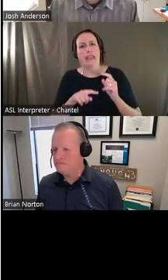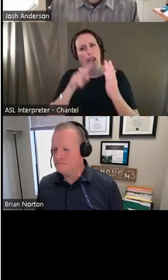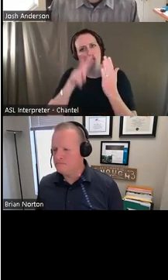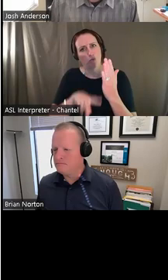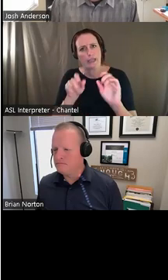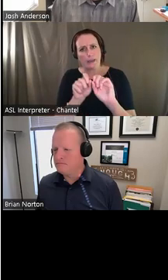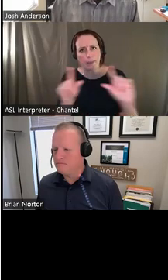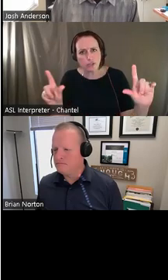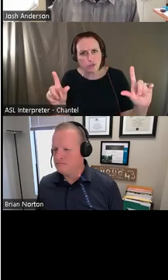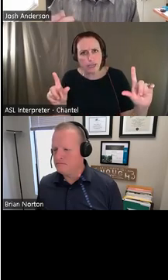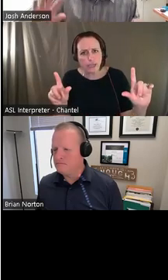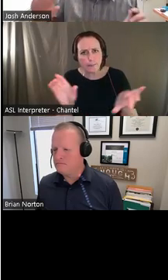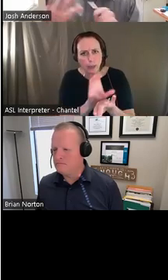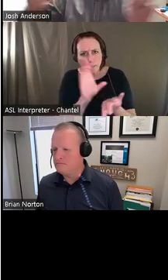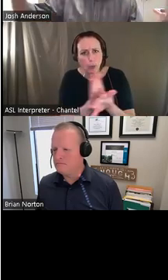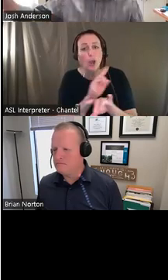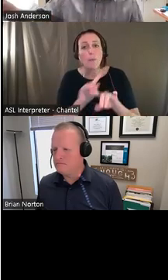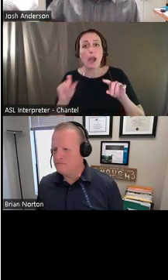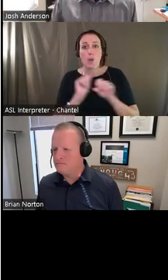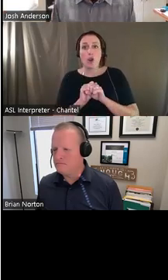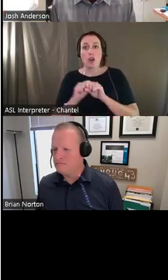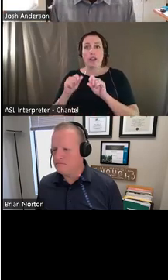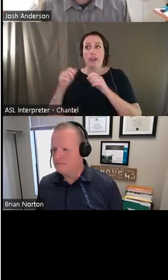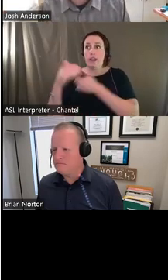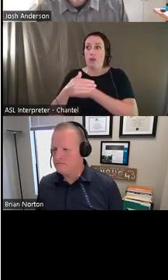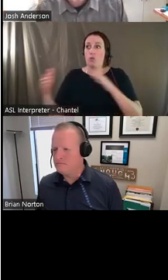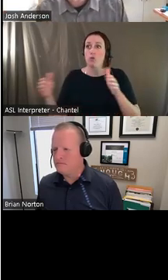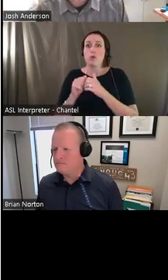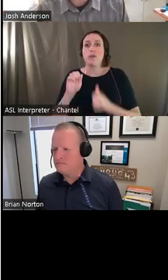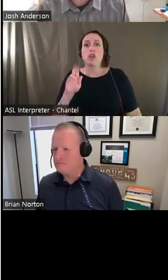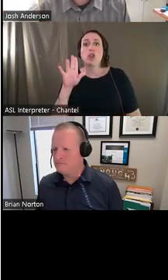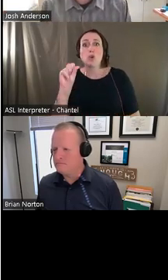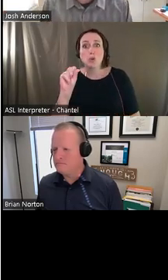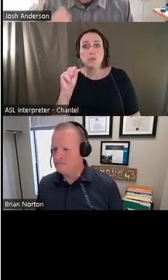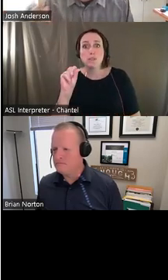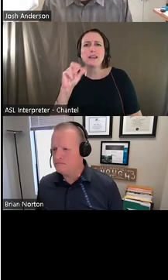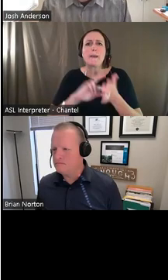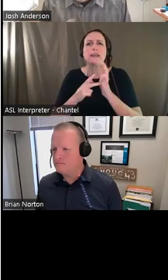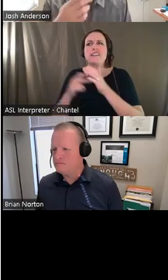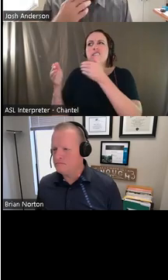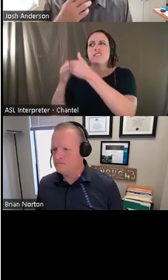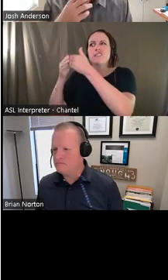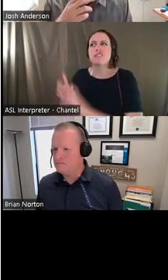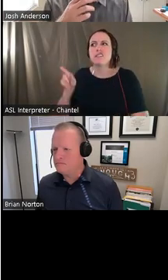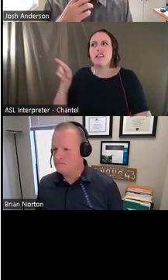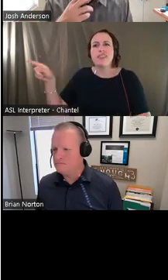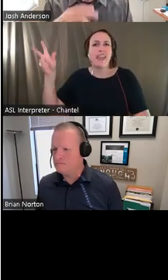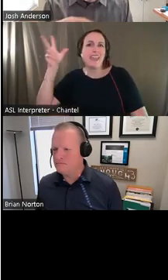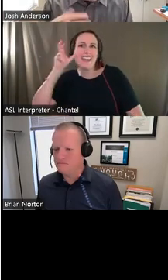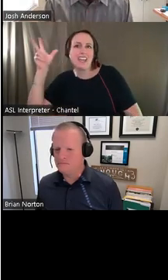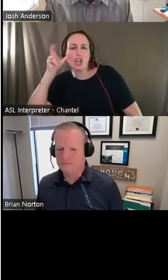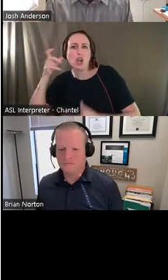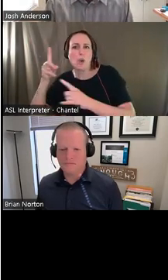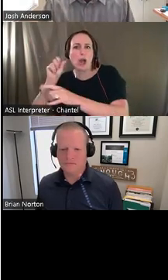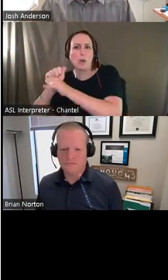cubicle environment, this could provide some barriers to the folks around me. Uh, if I need to use voice input and